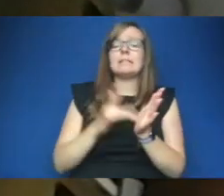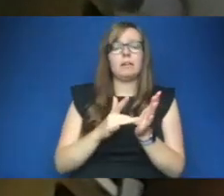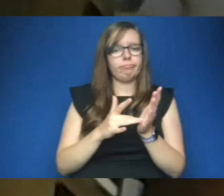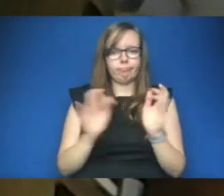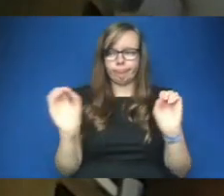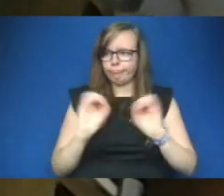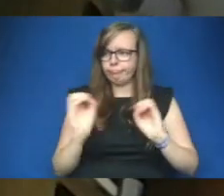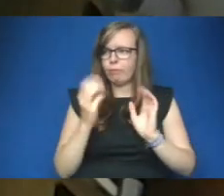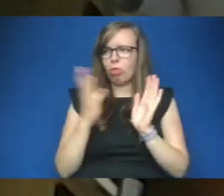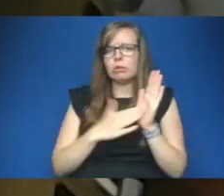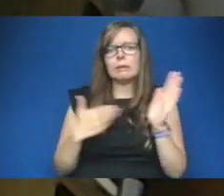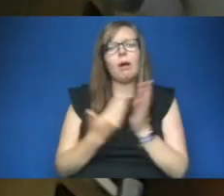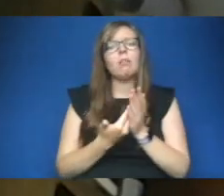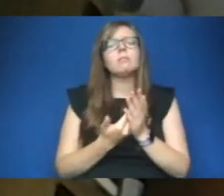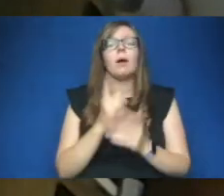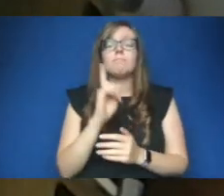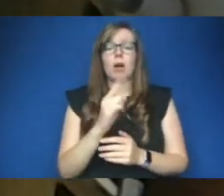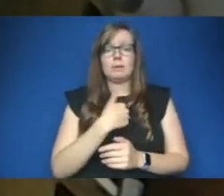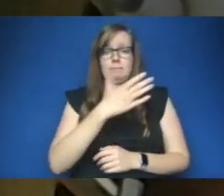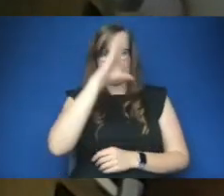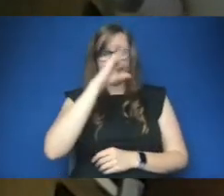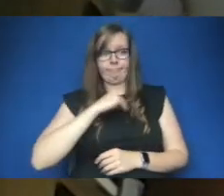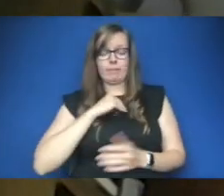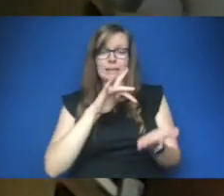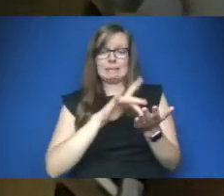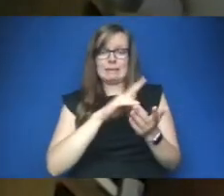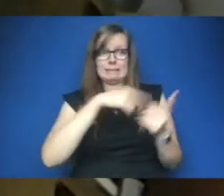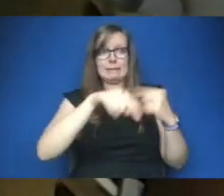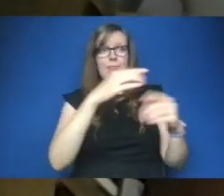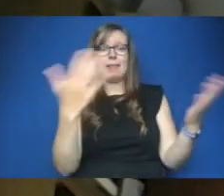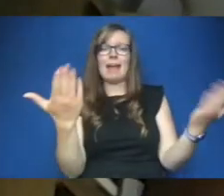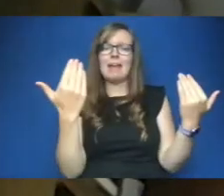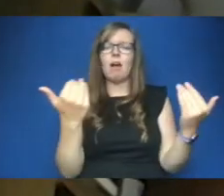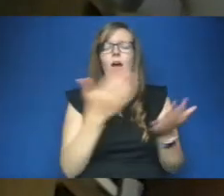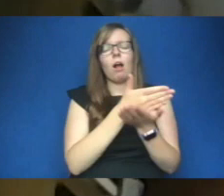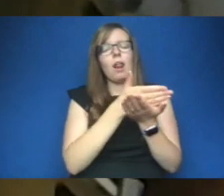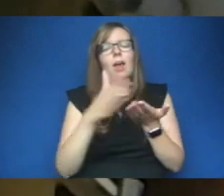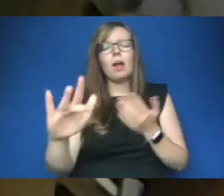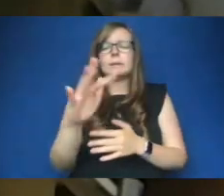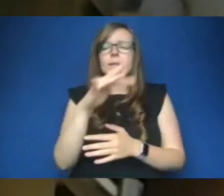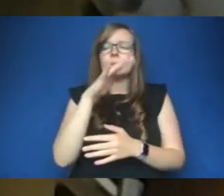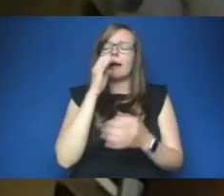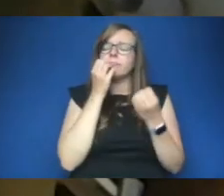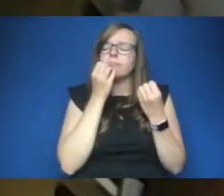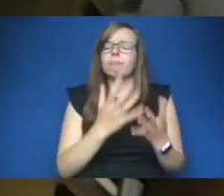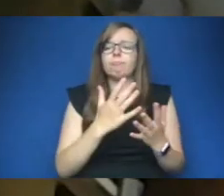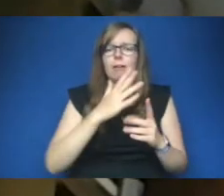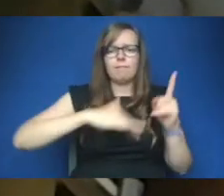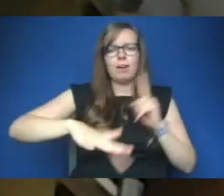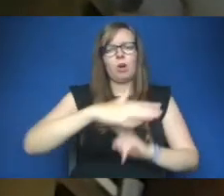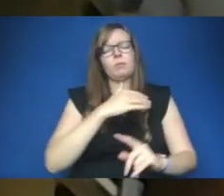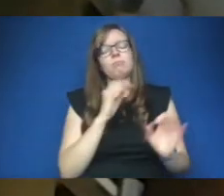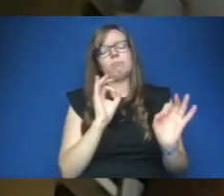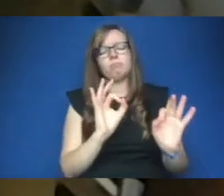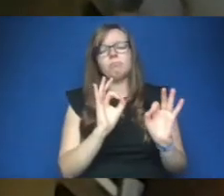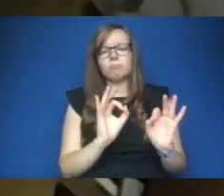uh the the air is much clearer it smells nicer it's just a nicer environment people realize